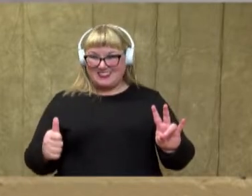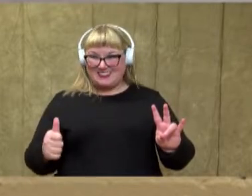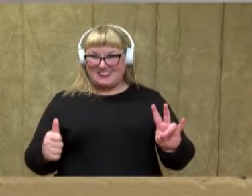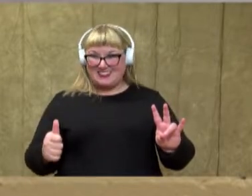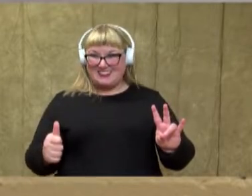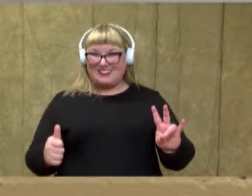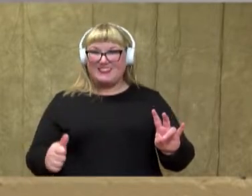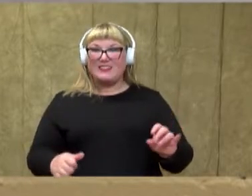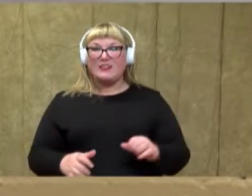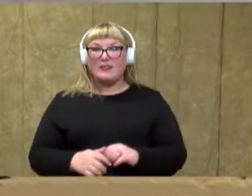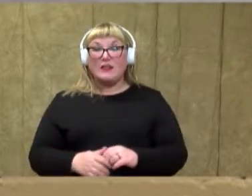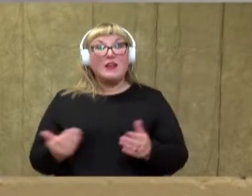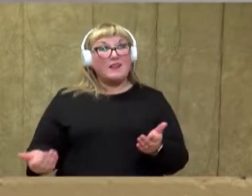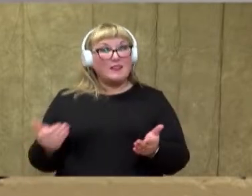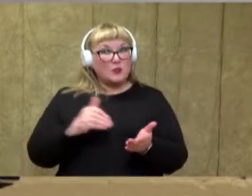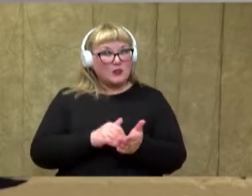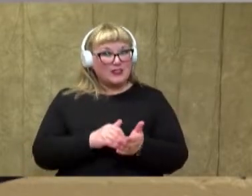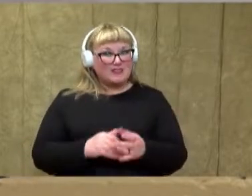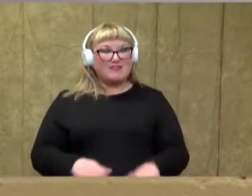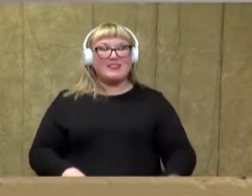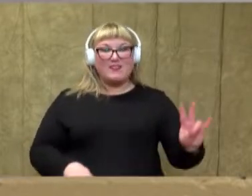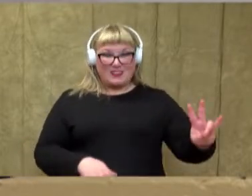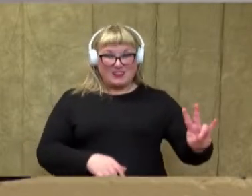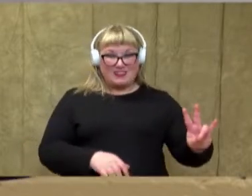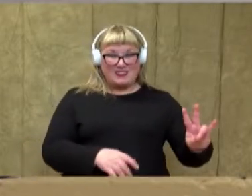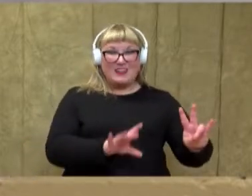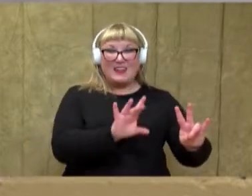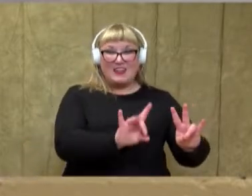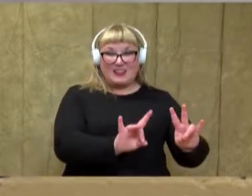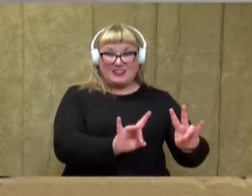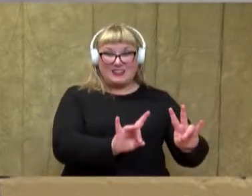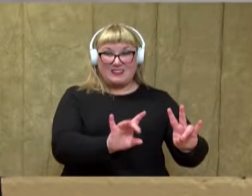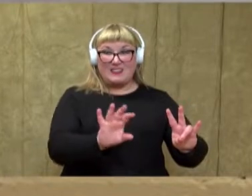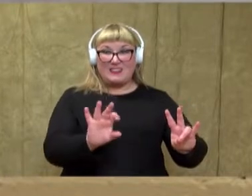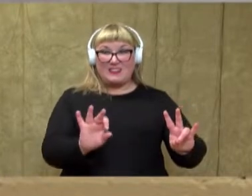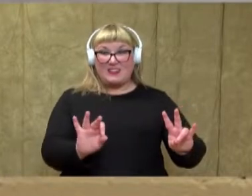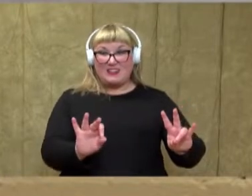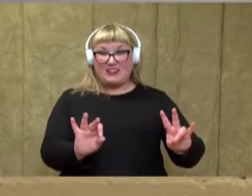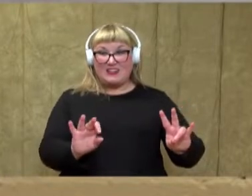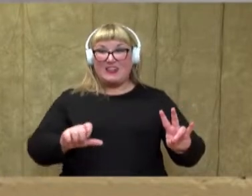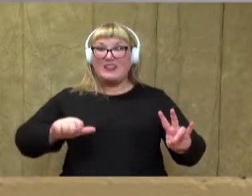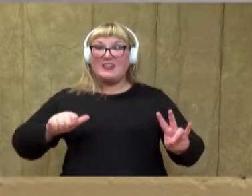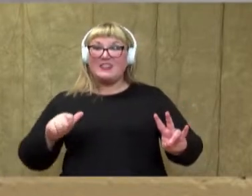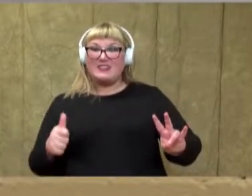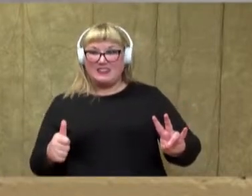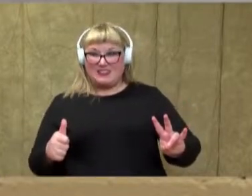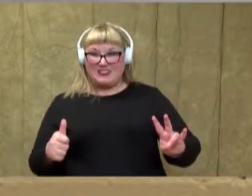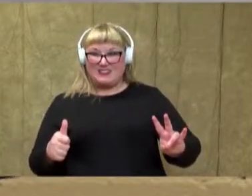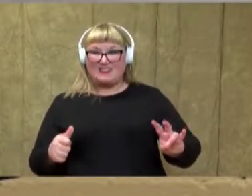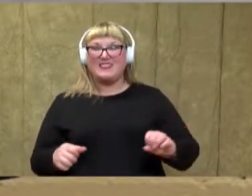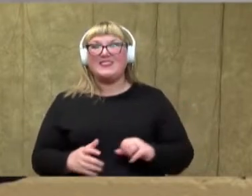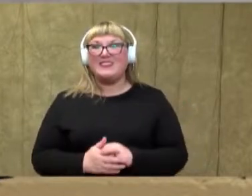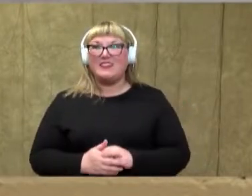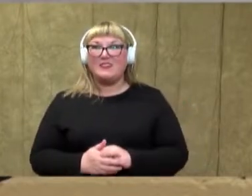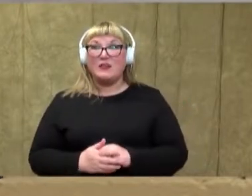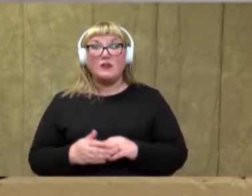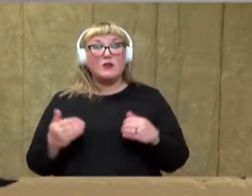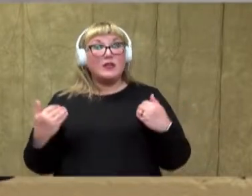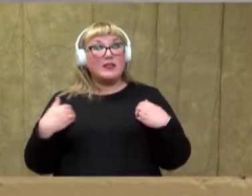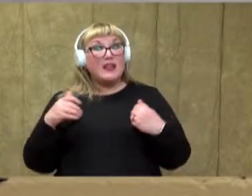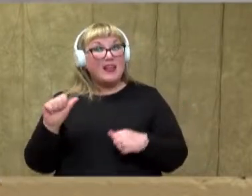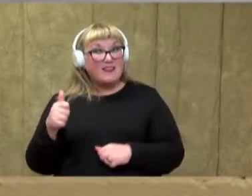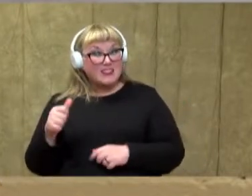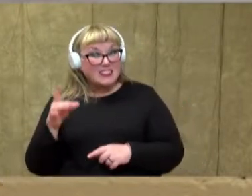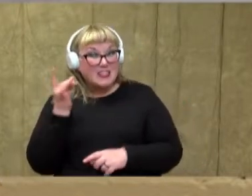ten. Let's do that one more time. Seven, eight, nine, ten. We have